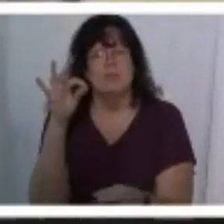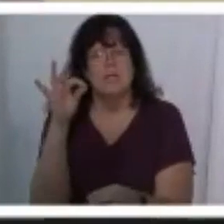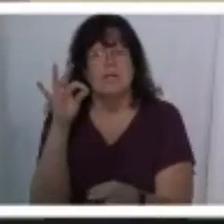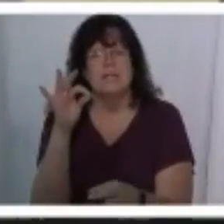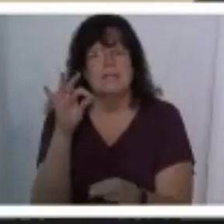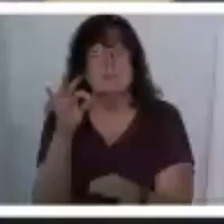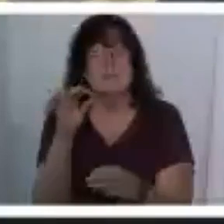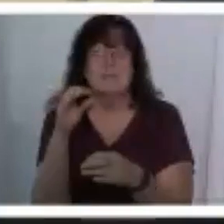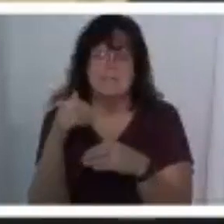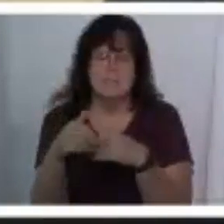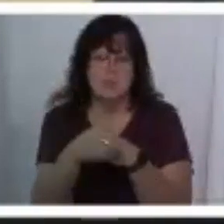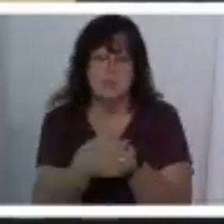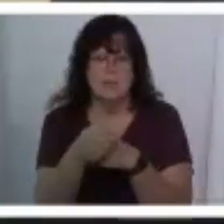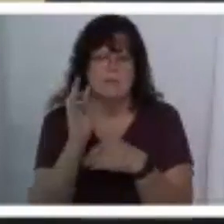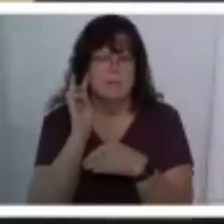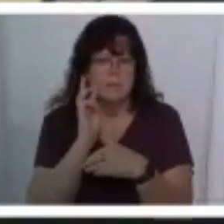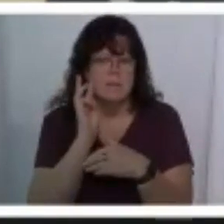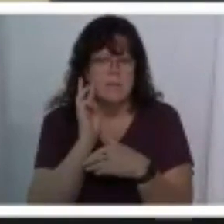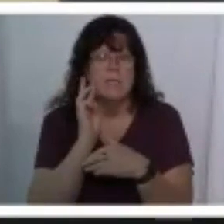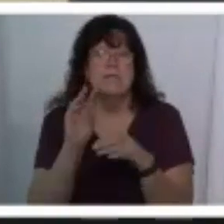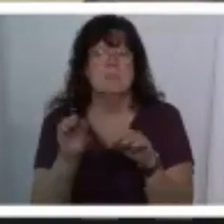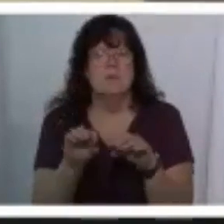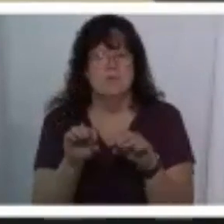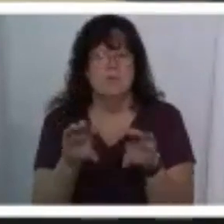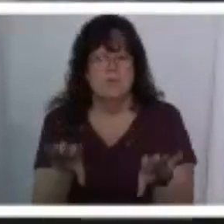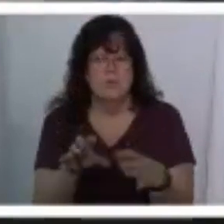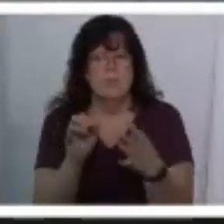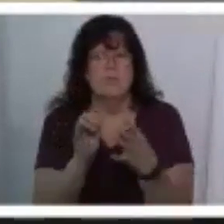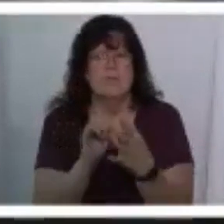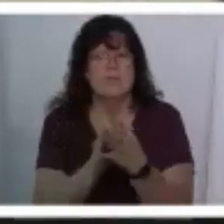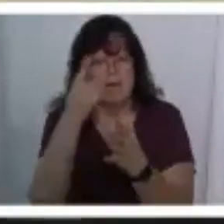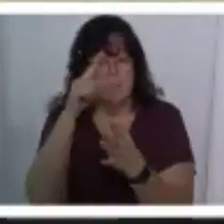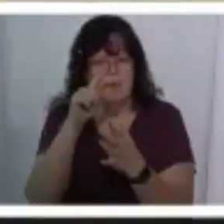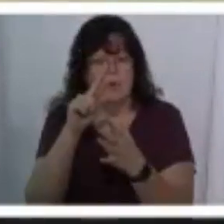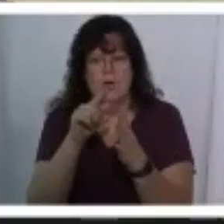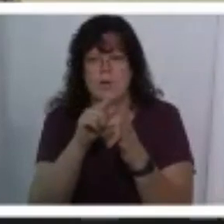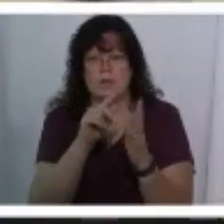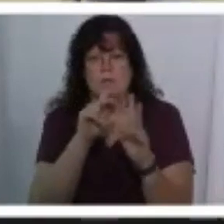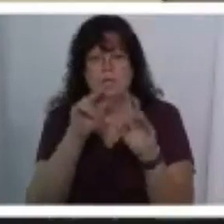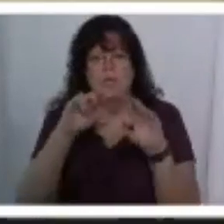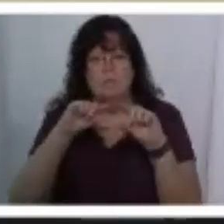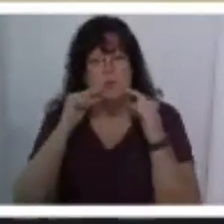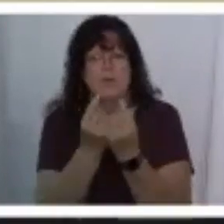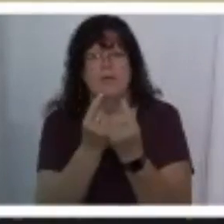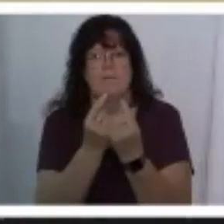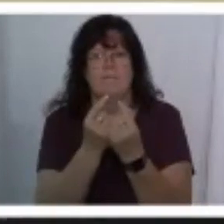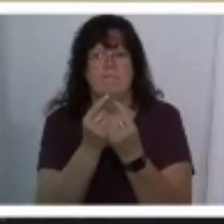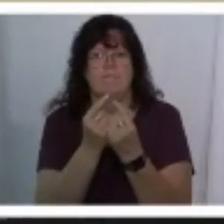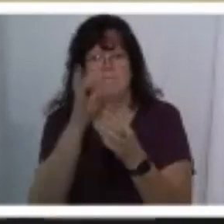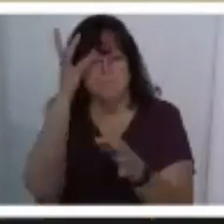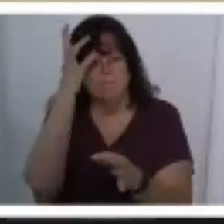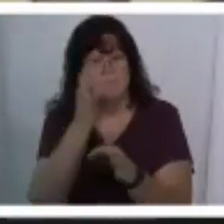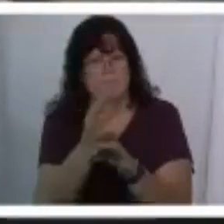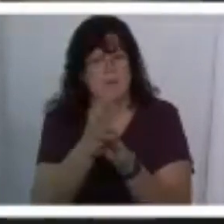communion there's breaking bread and so breaking bread for the community of faith is it kind of entails both of those